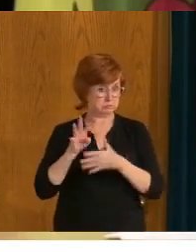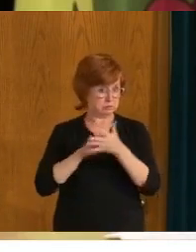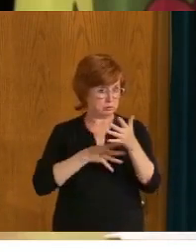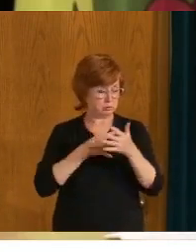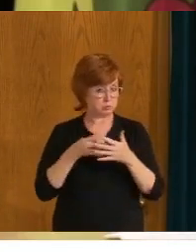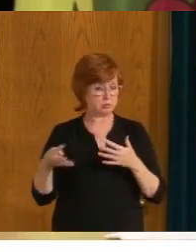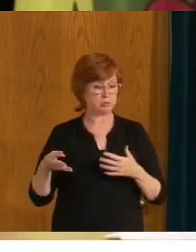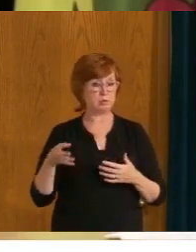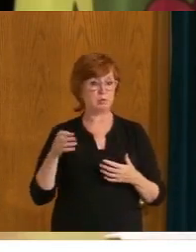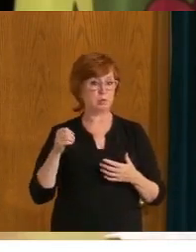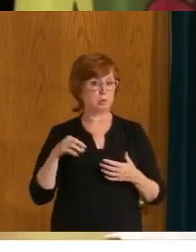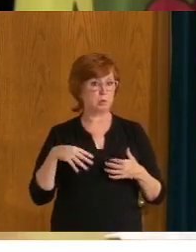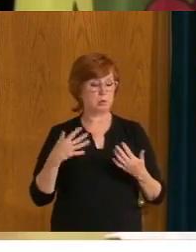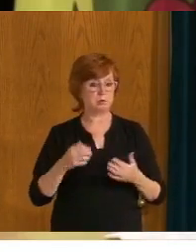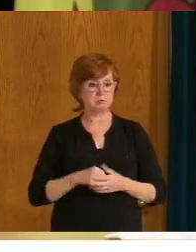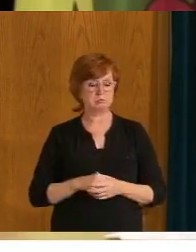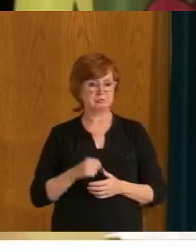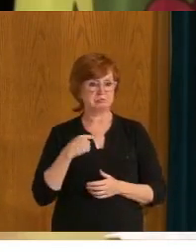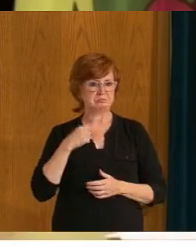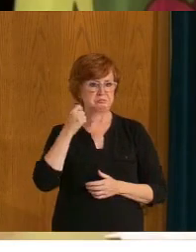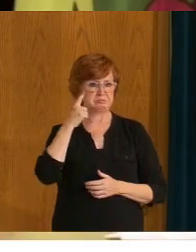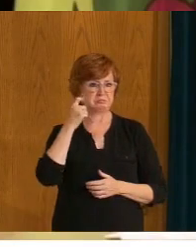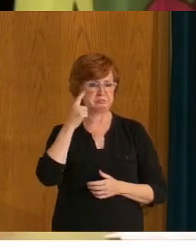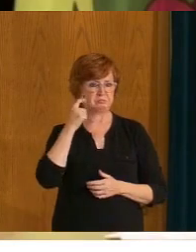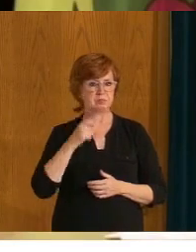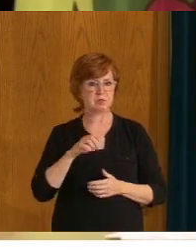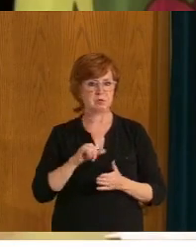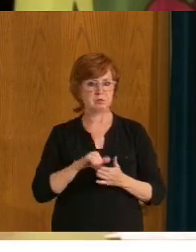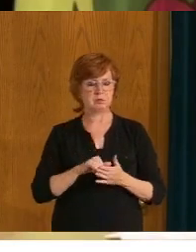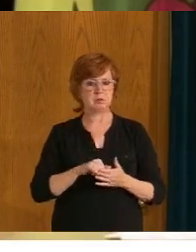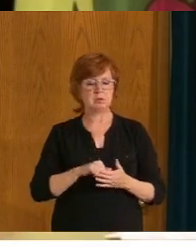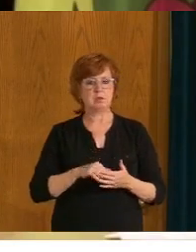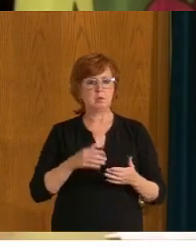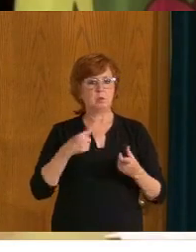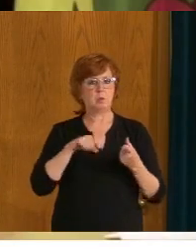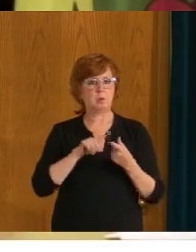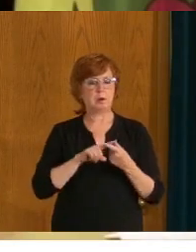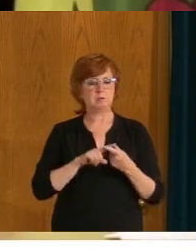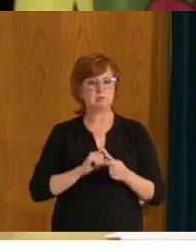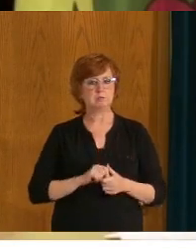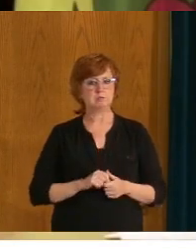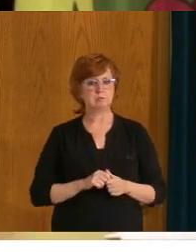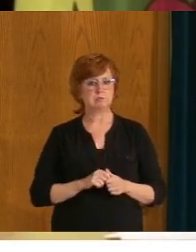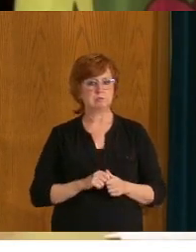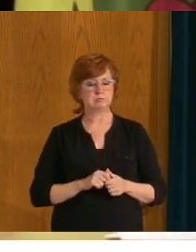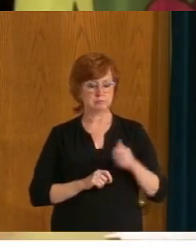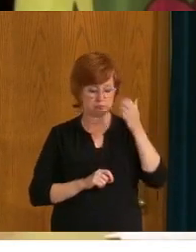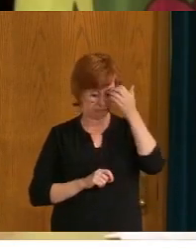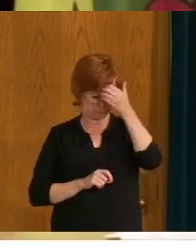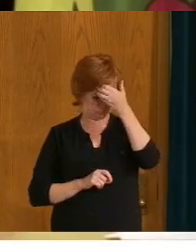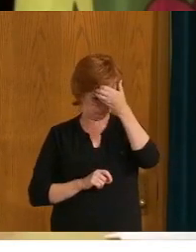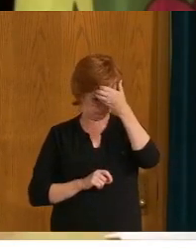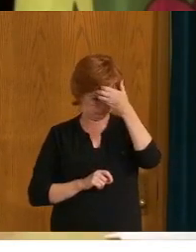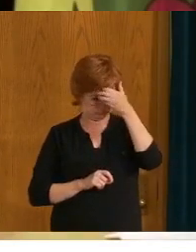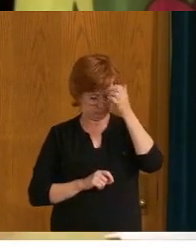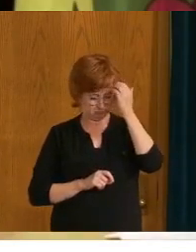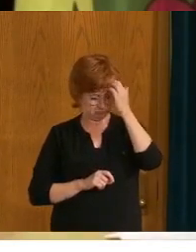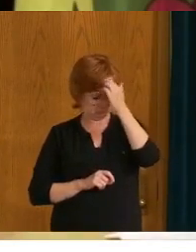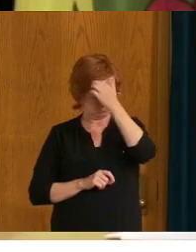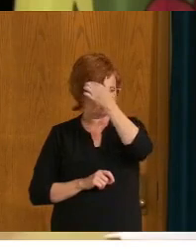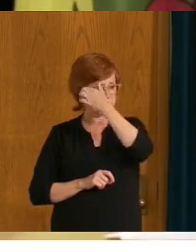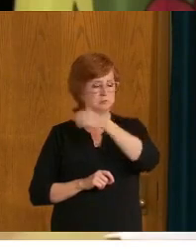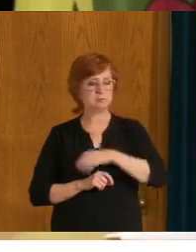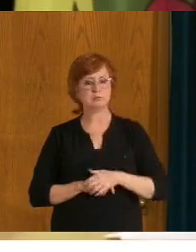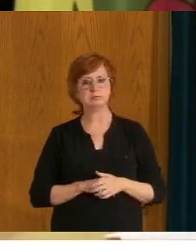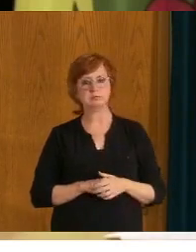suspect, uh, will be as we start to approach, uh, the, um, you know, a, the, the peak of our second